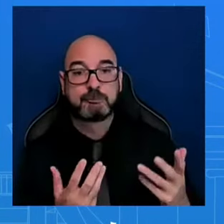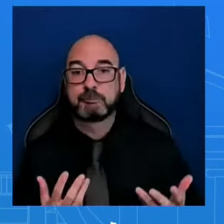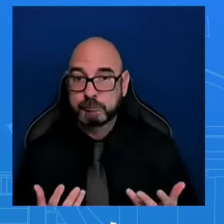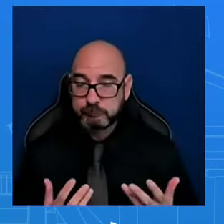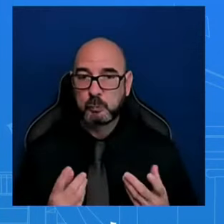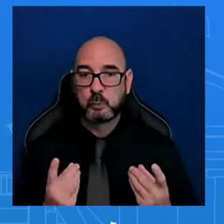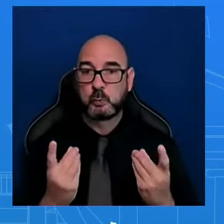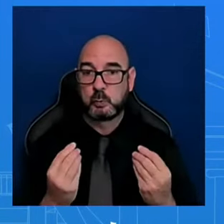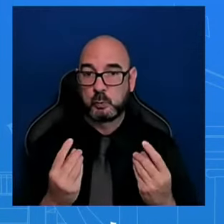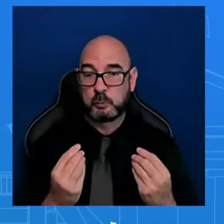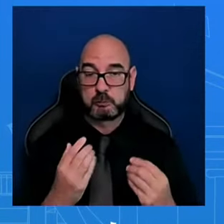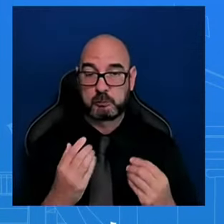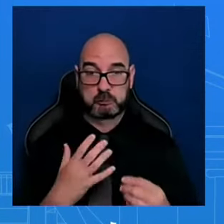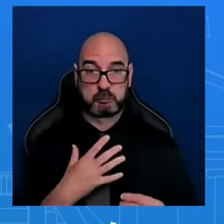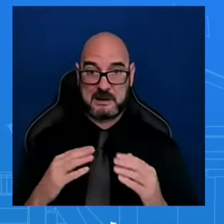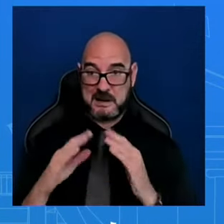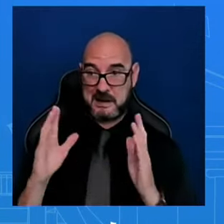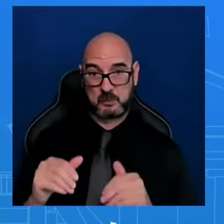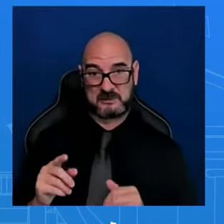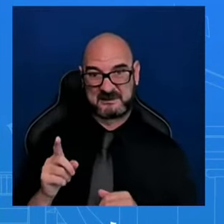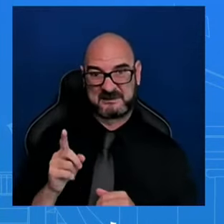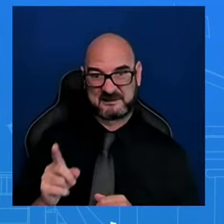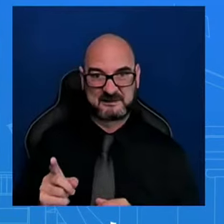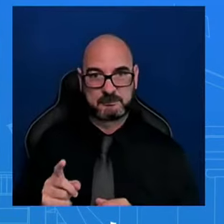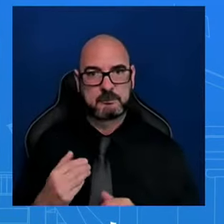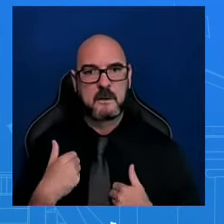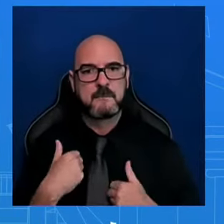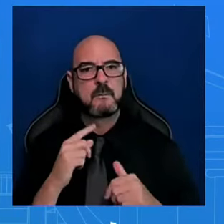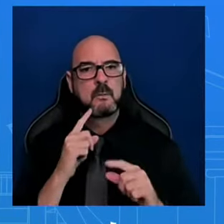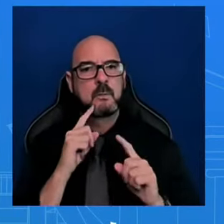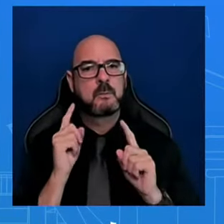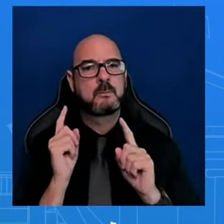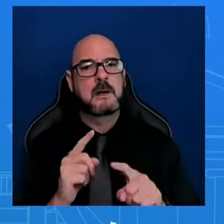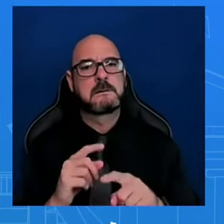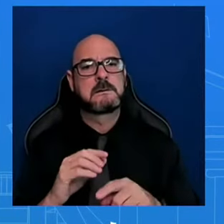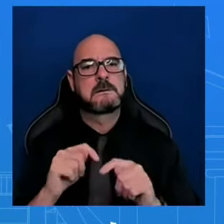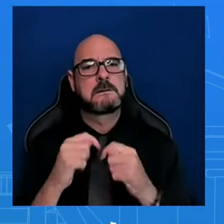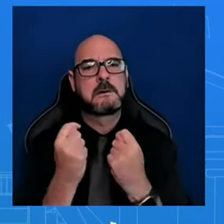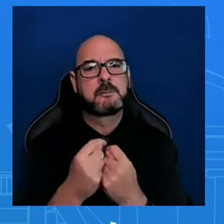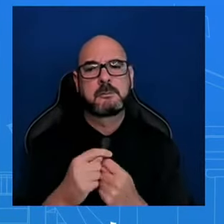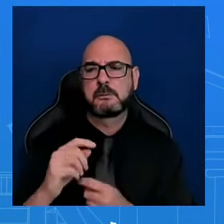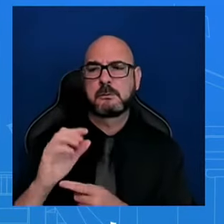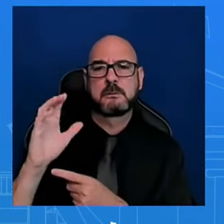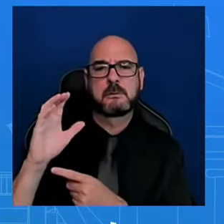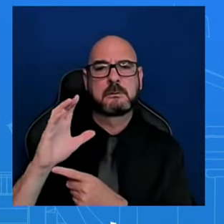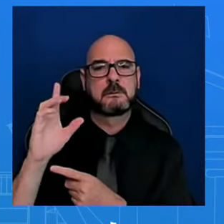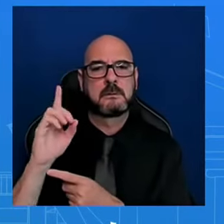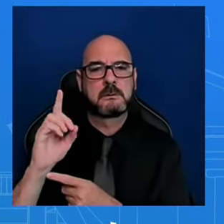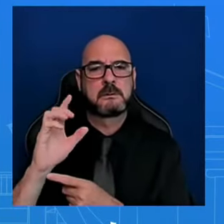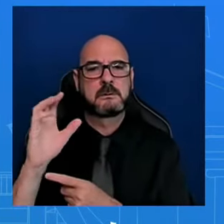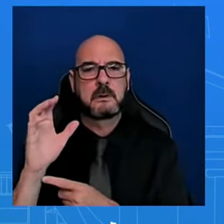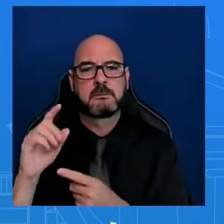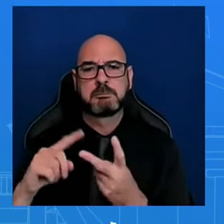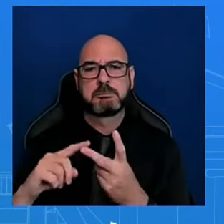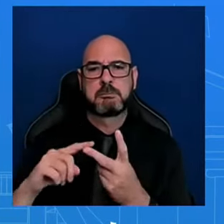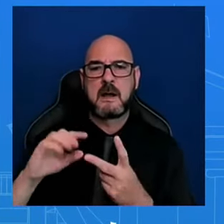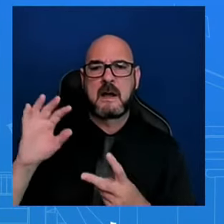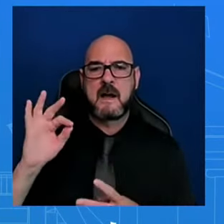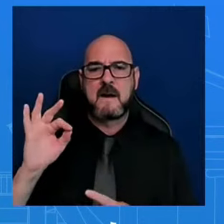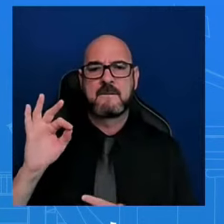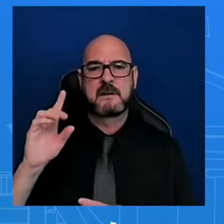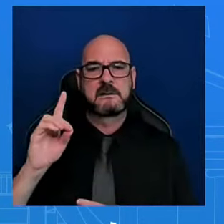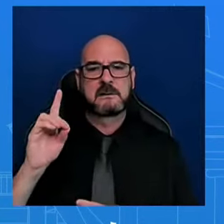relevant agencies like the CDC, FDA, USDA to ensure that we are doing everything in our power to ensure we keep communities